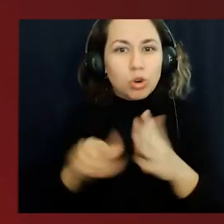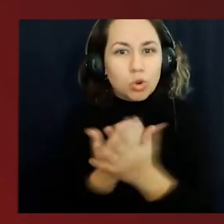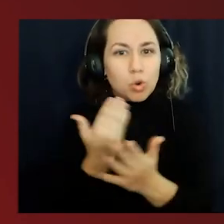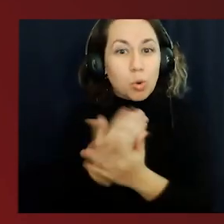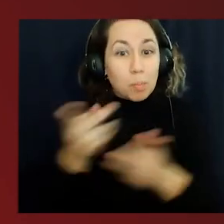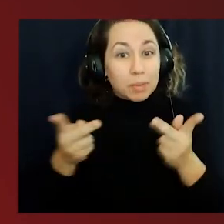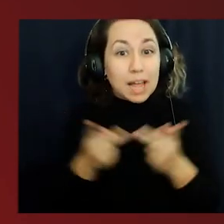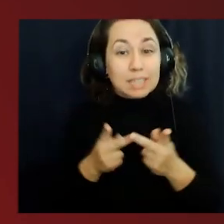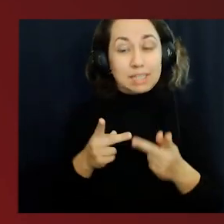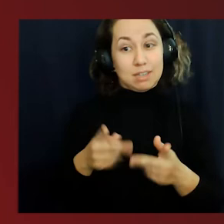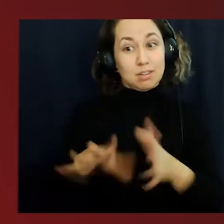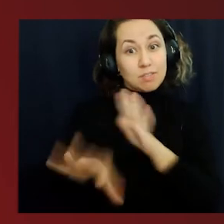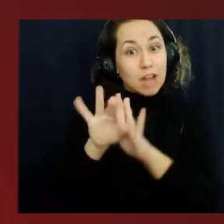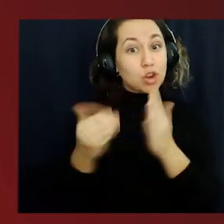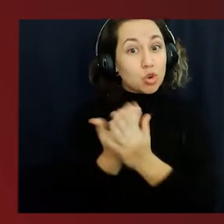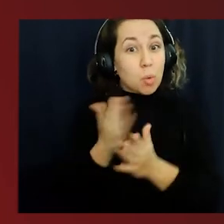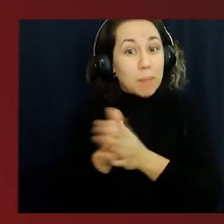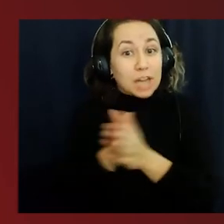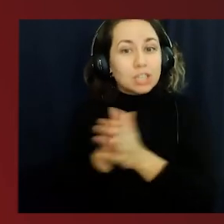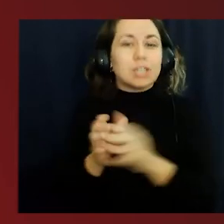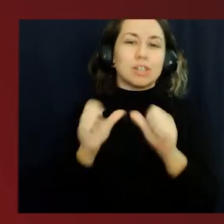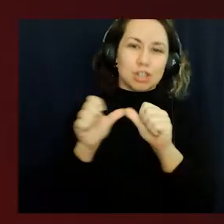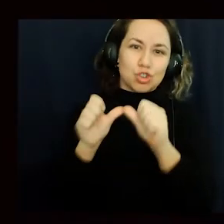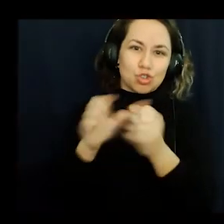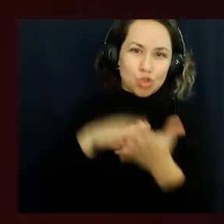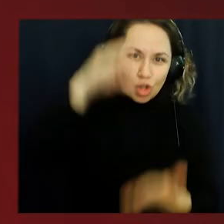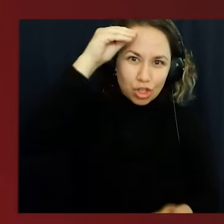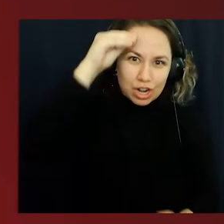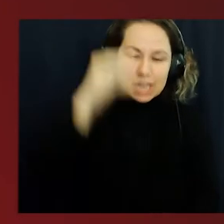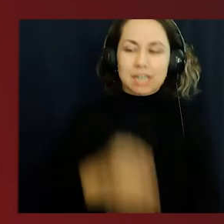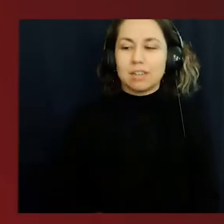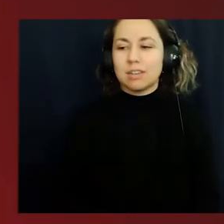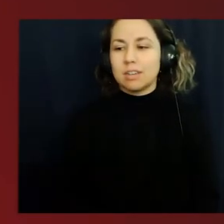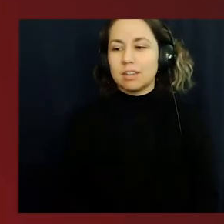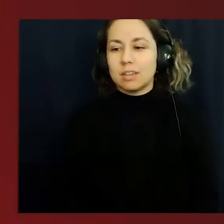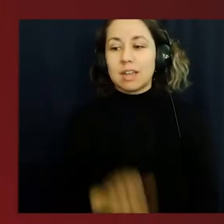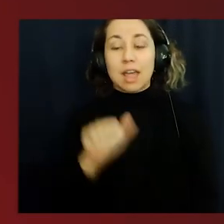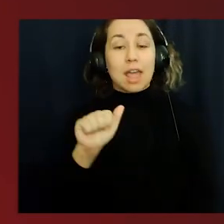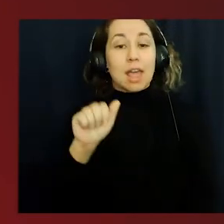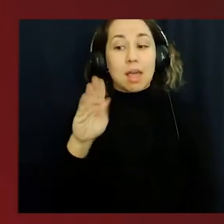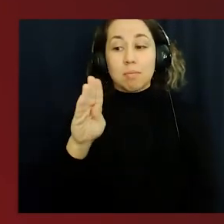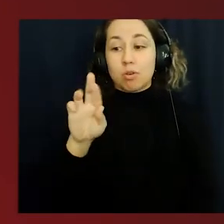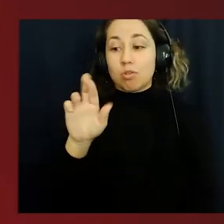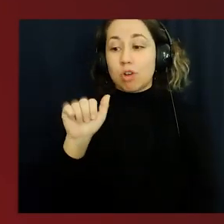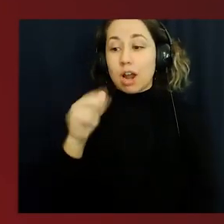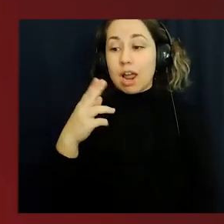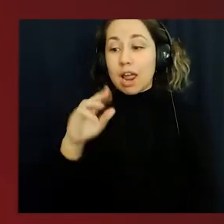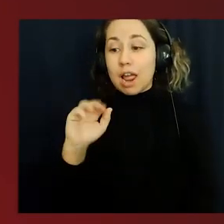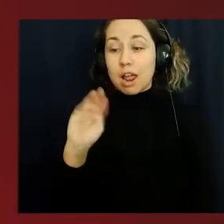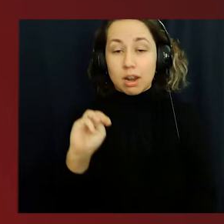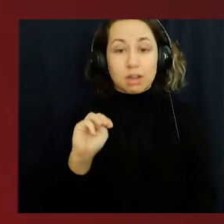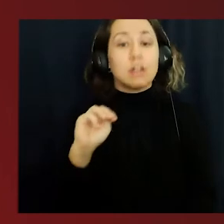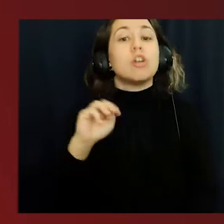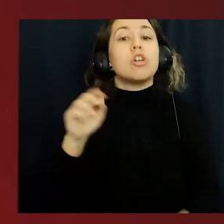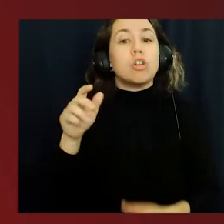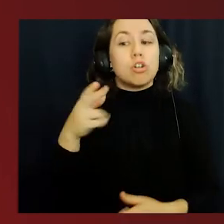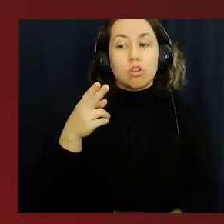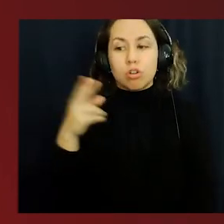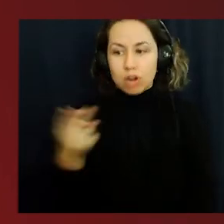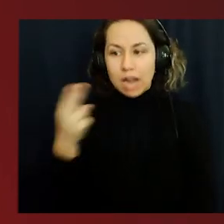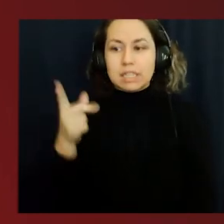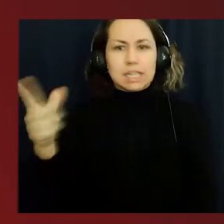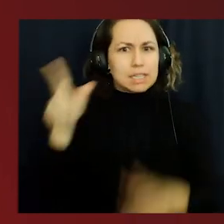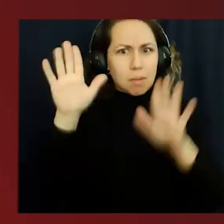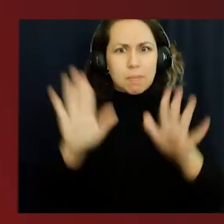discovering new passions, and of course continuing learning. Abraham Hernandez is an amazing student athlete at